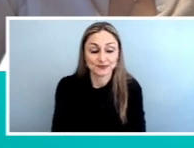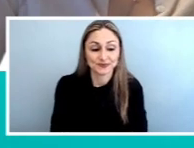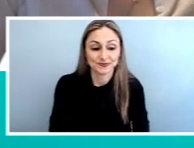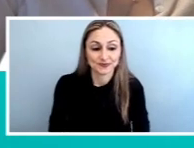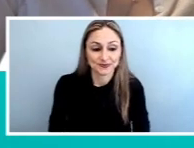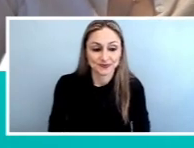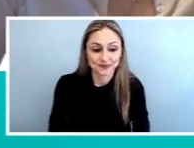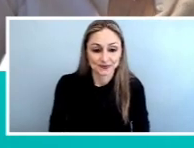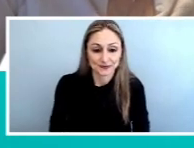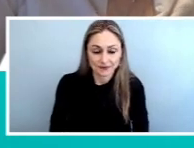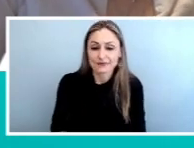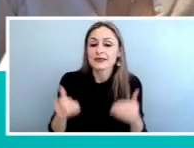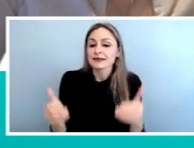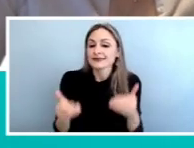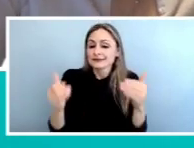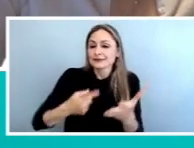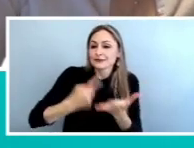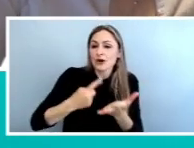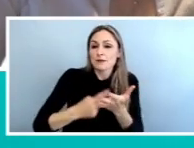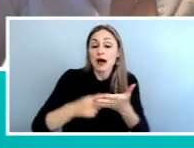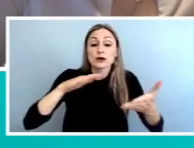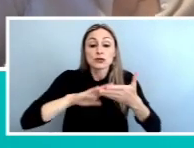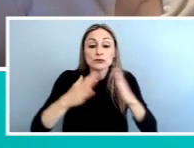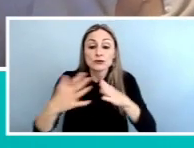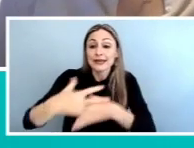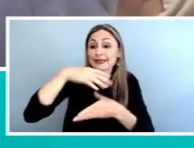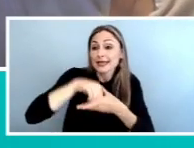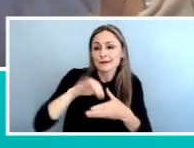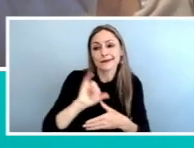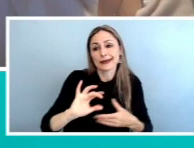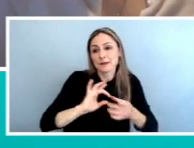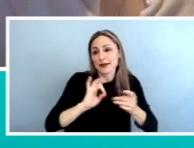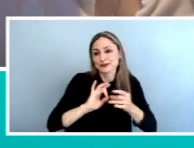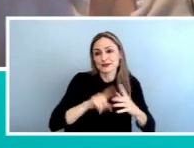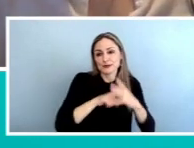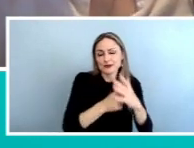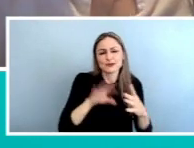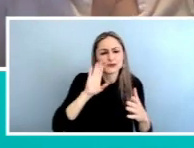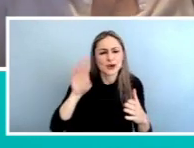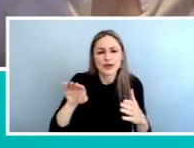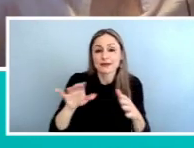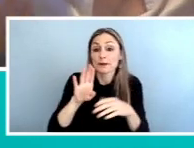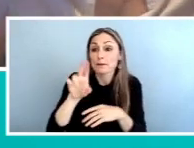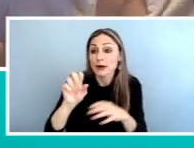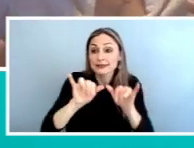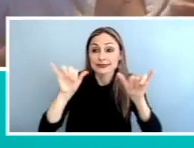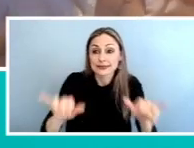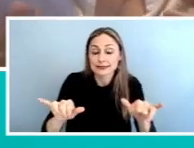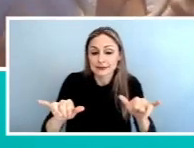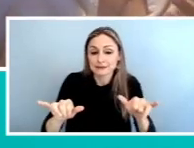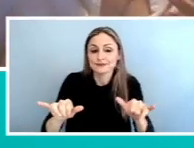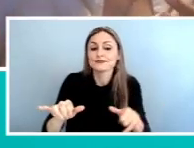so moving forward to talk about community engagement as I mentioned in the beginning we know that the bus system of course it is a it is a